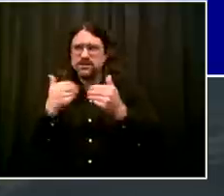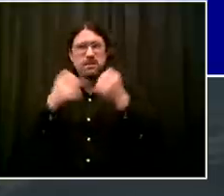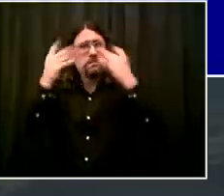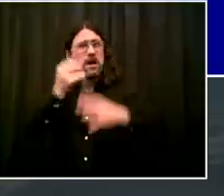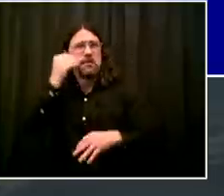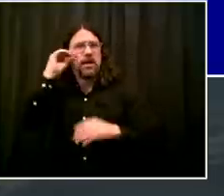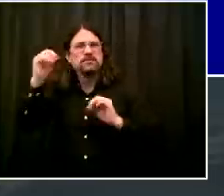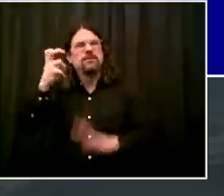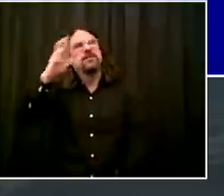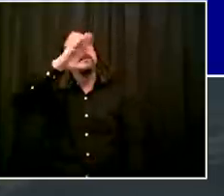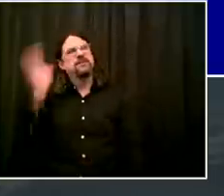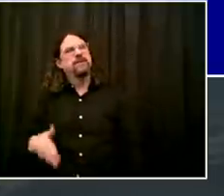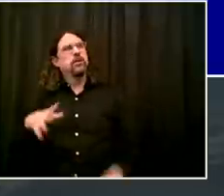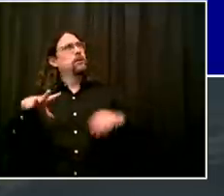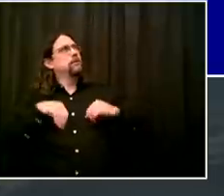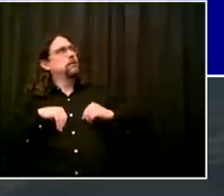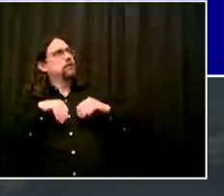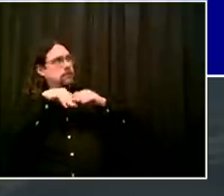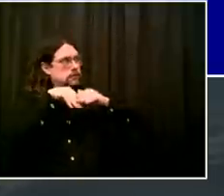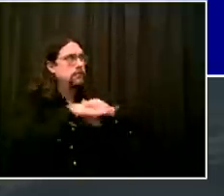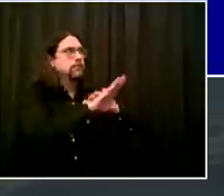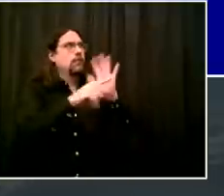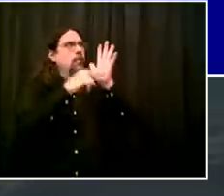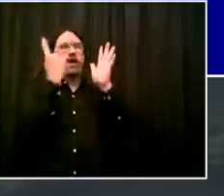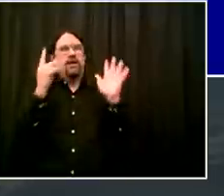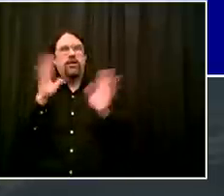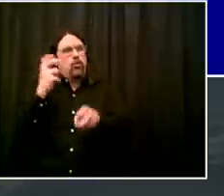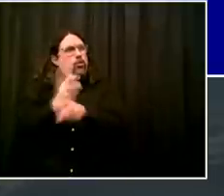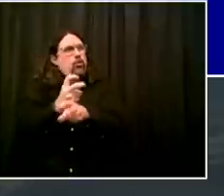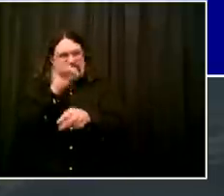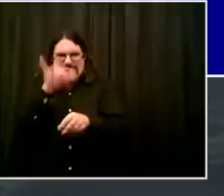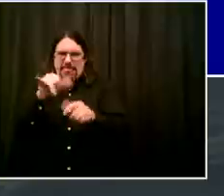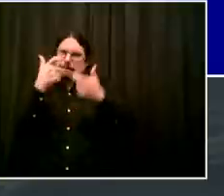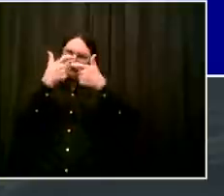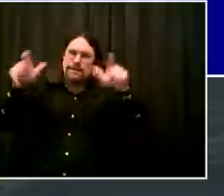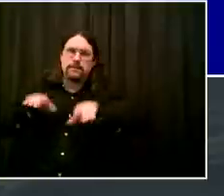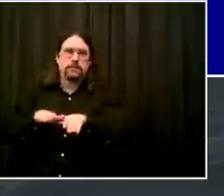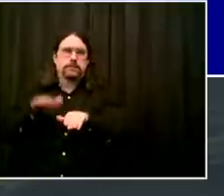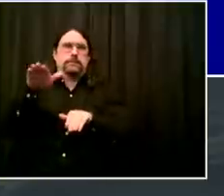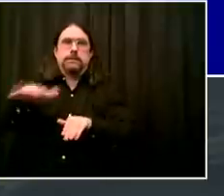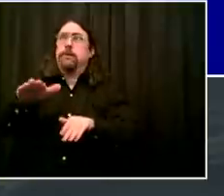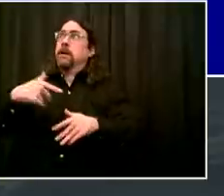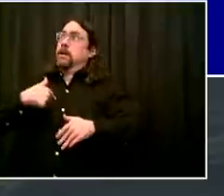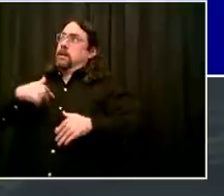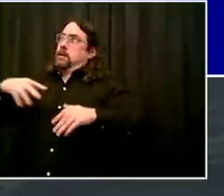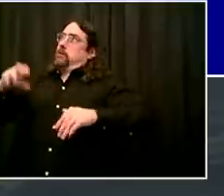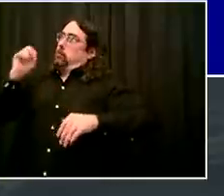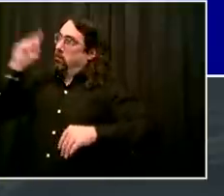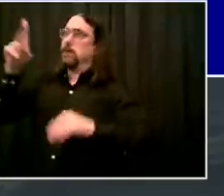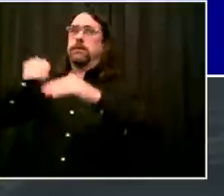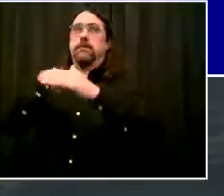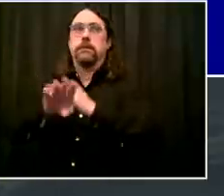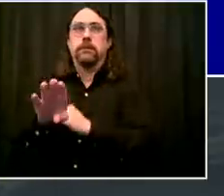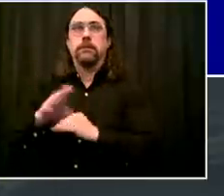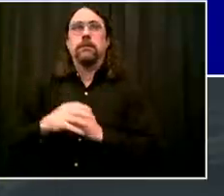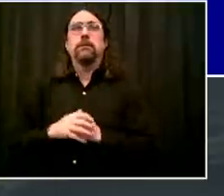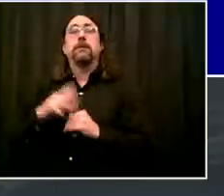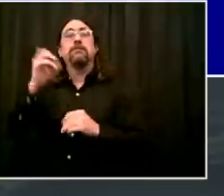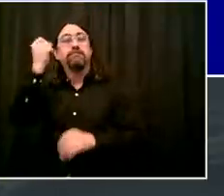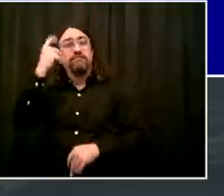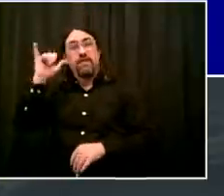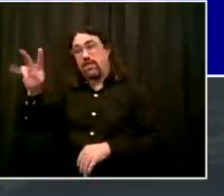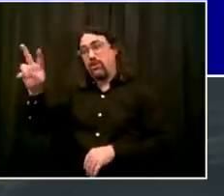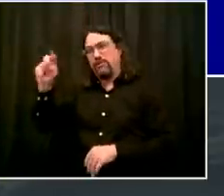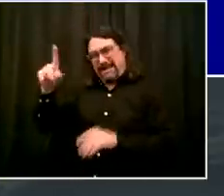102 of those individuals were still in shelter by the end of that first week, meaning that we were maximizing our chance to keep